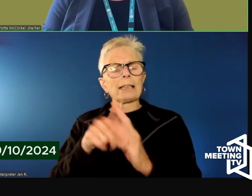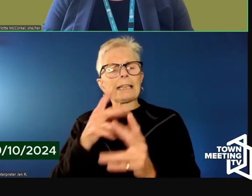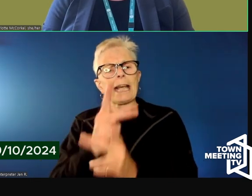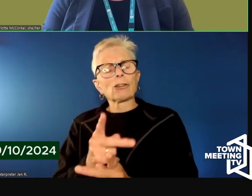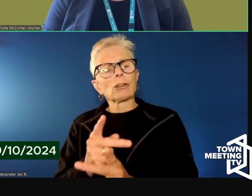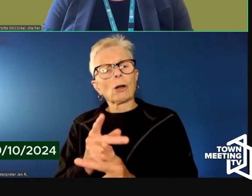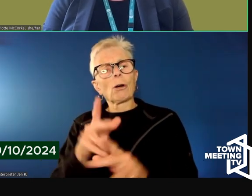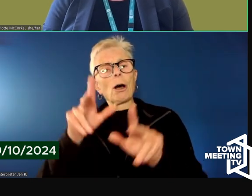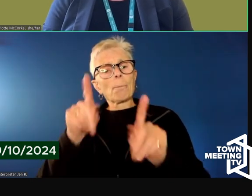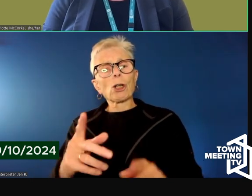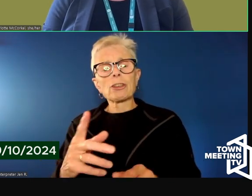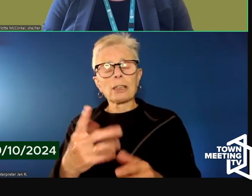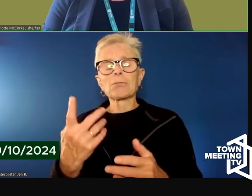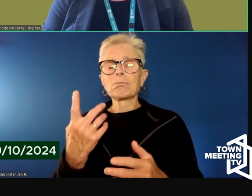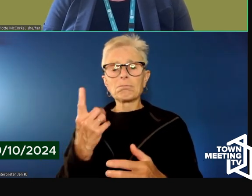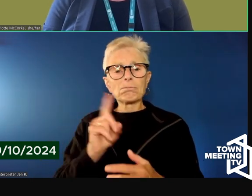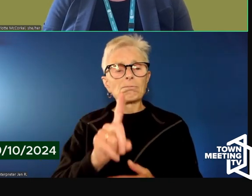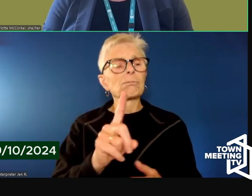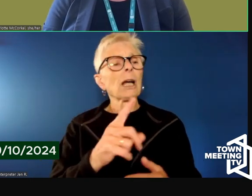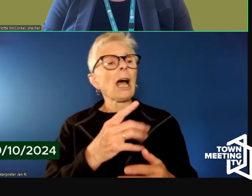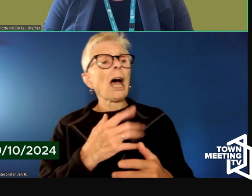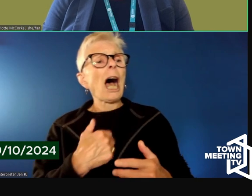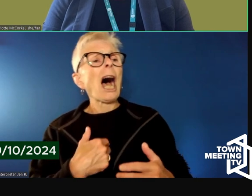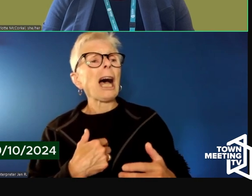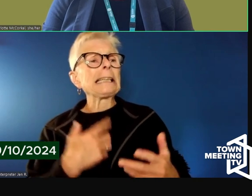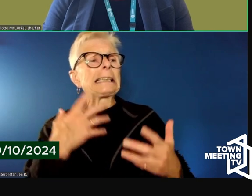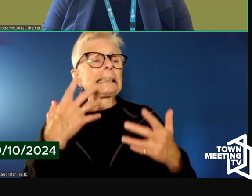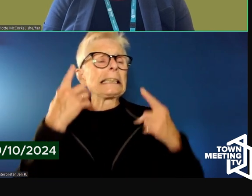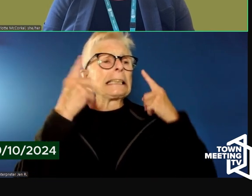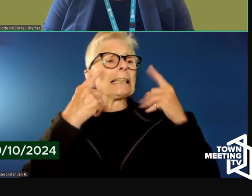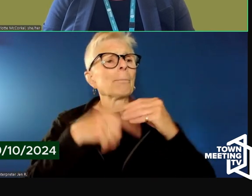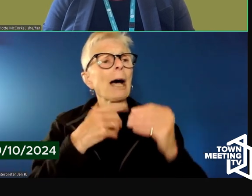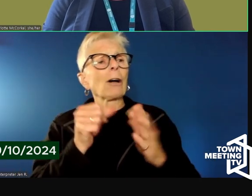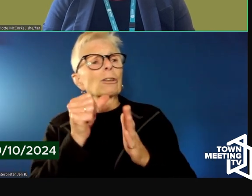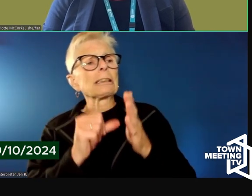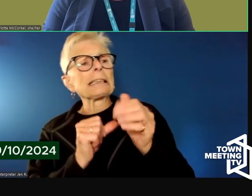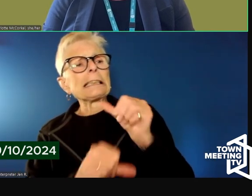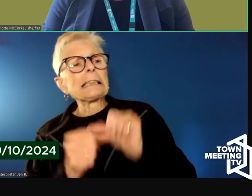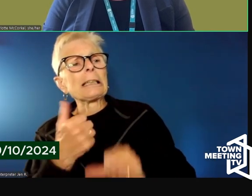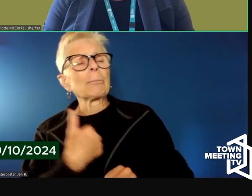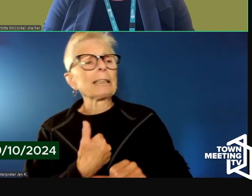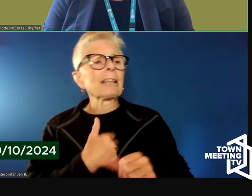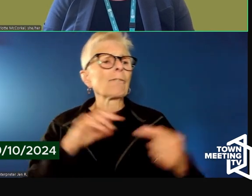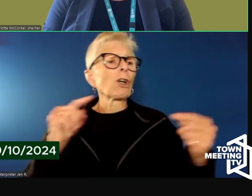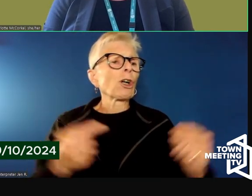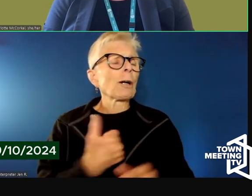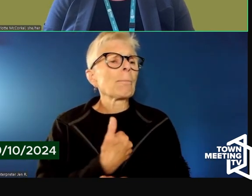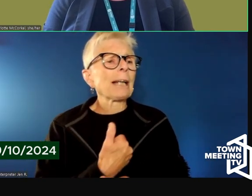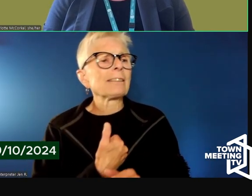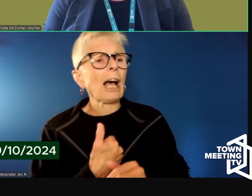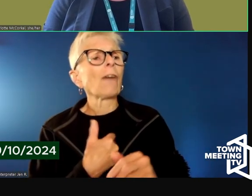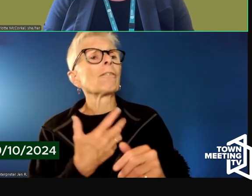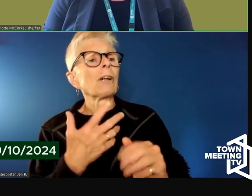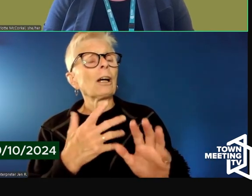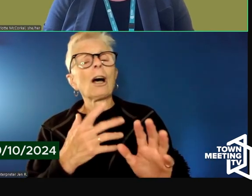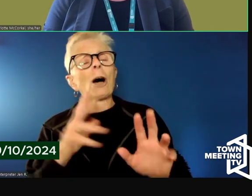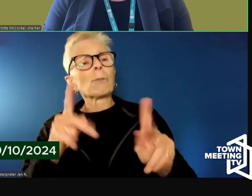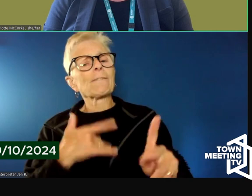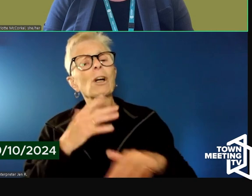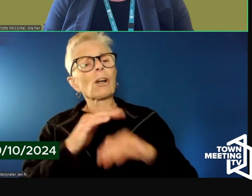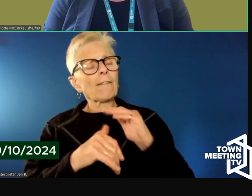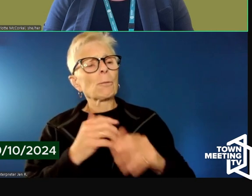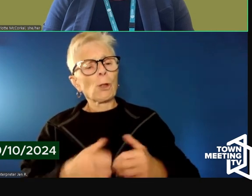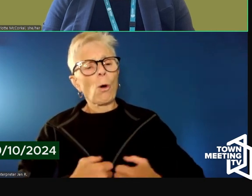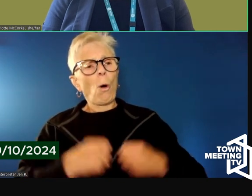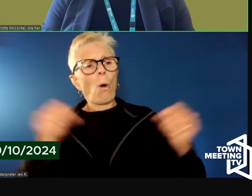comfortable as possible talking about their thoughts about suicide and help to figure out what the next step is in terms of a plan for